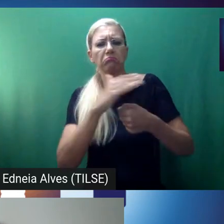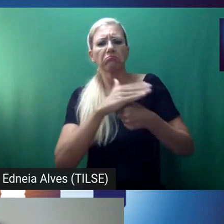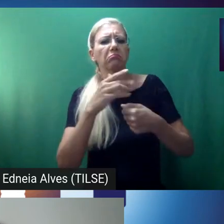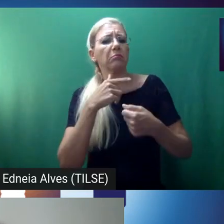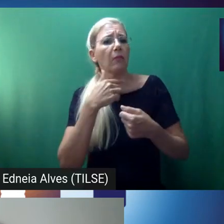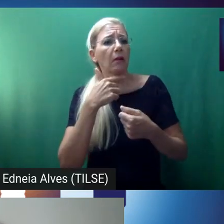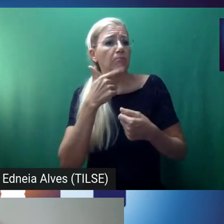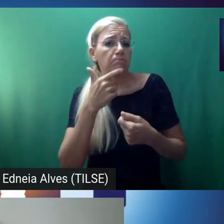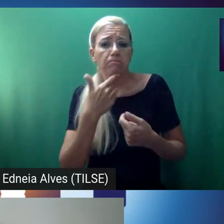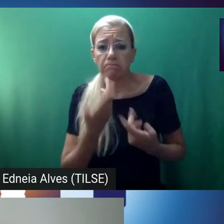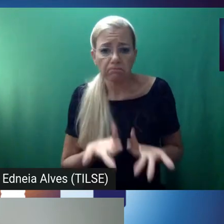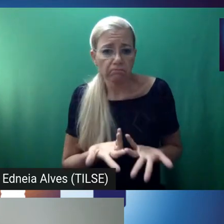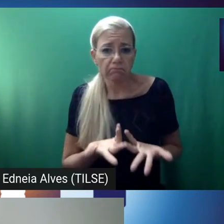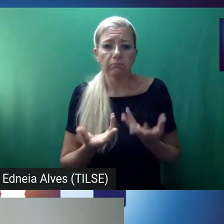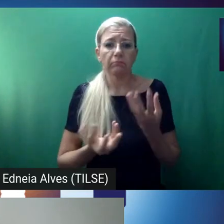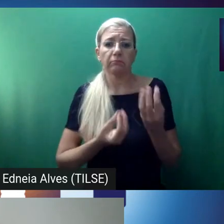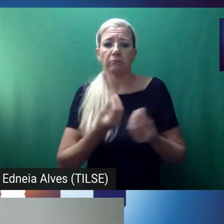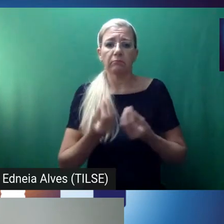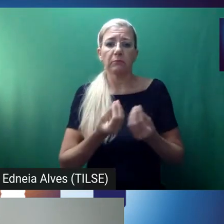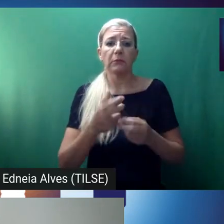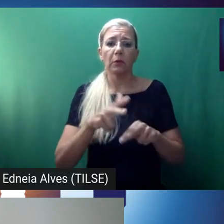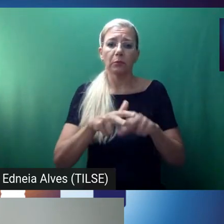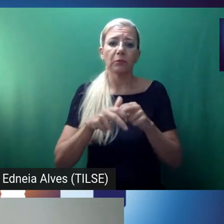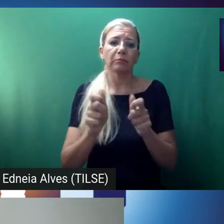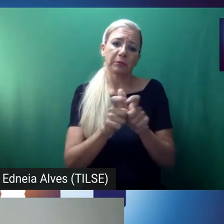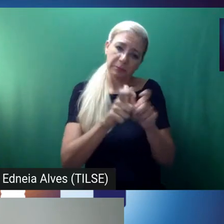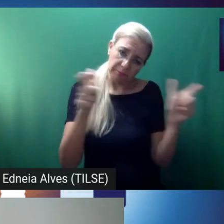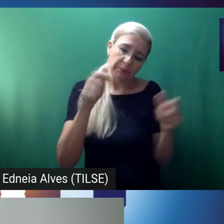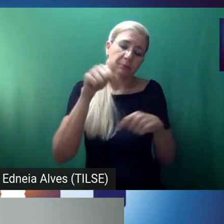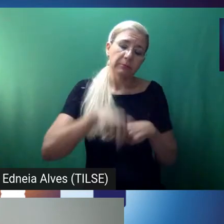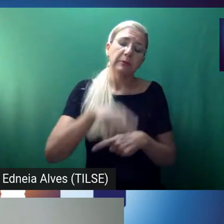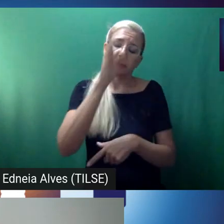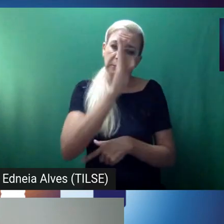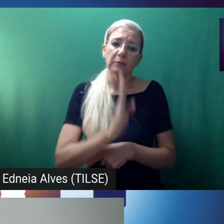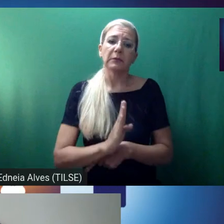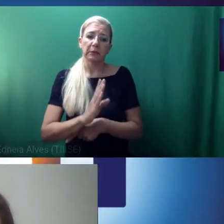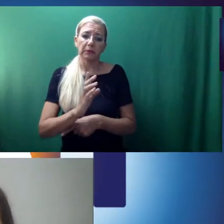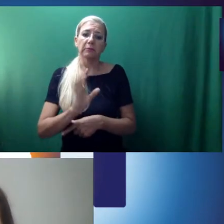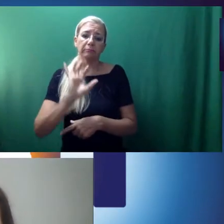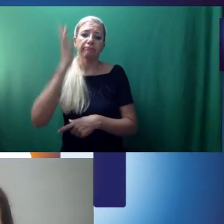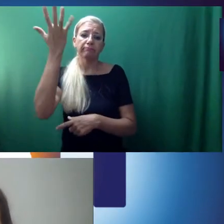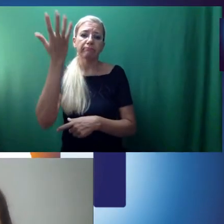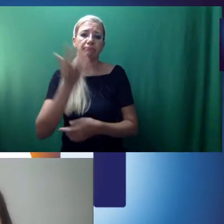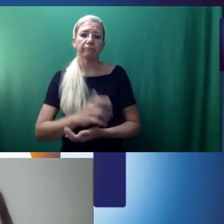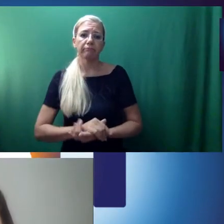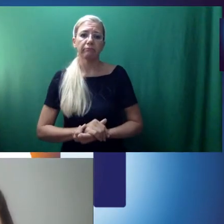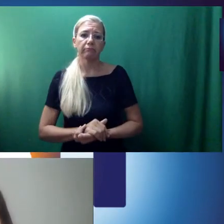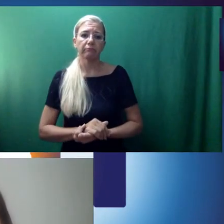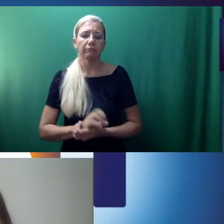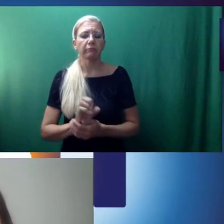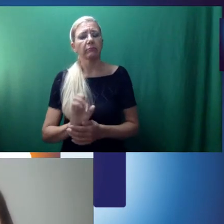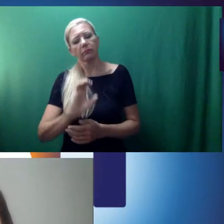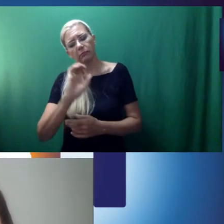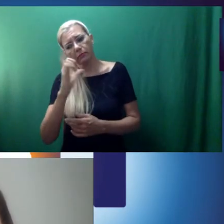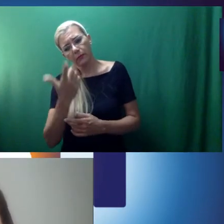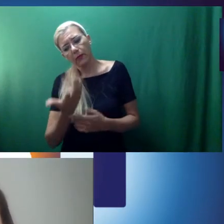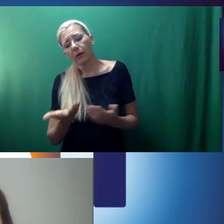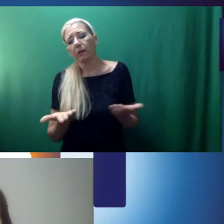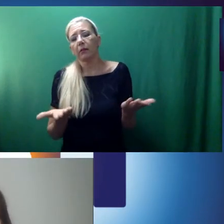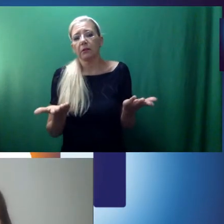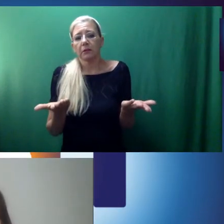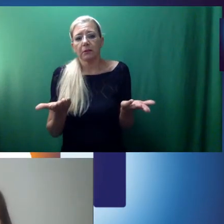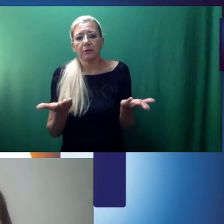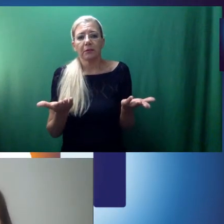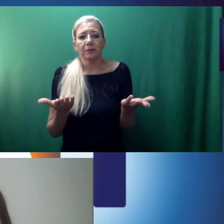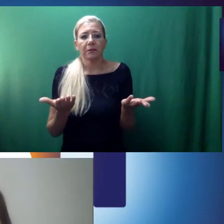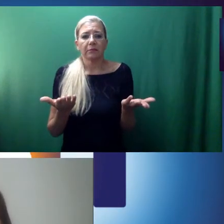This made the case of most students in Brazil. Sure. So, like I